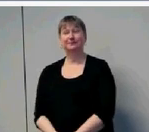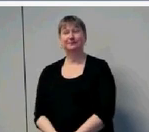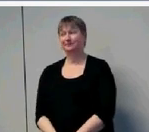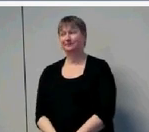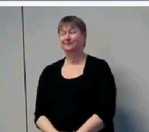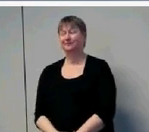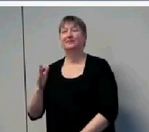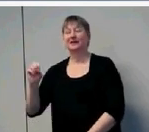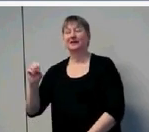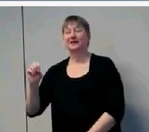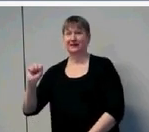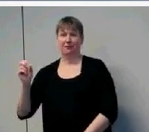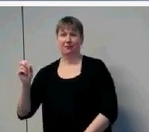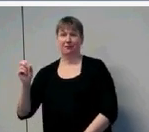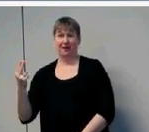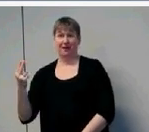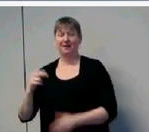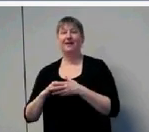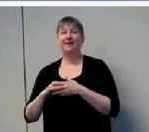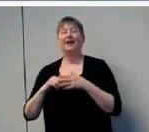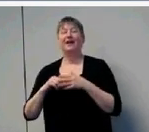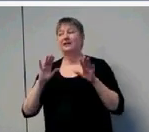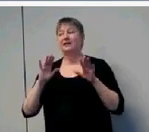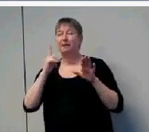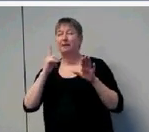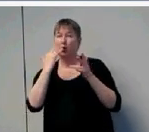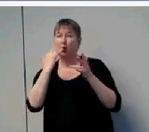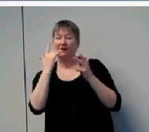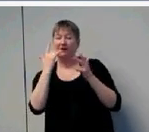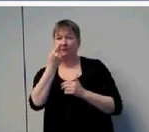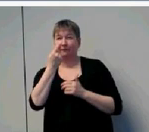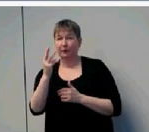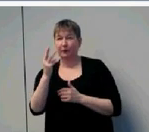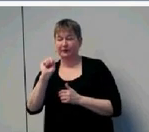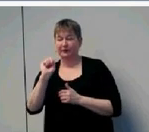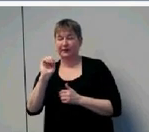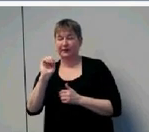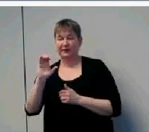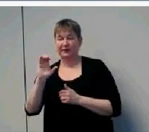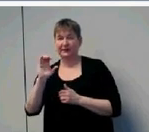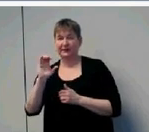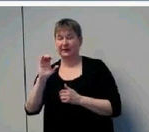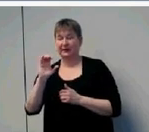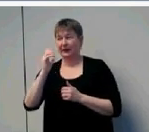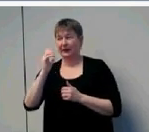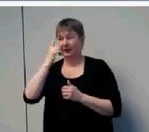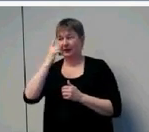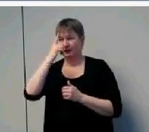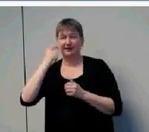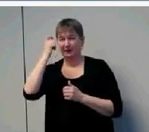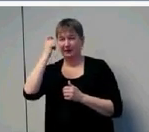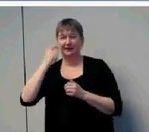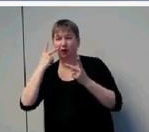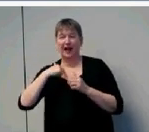We usually – Mary Pat, hi. I'm going to wait for a few seconds because I have to look for the